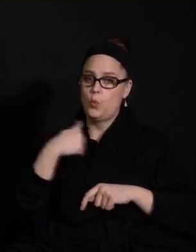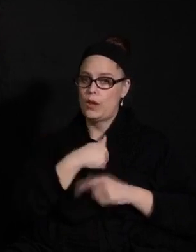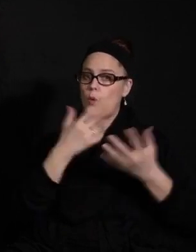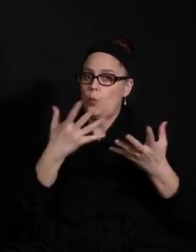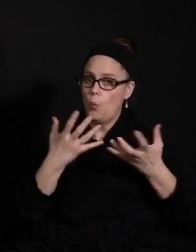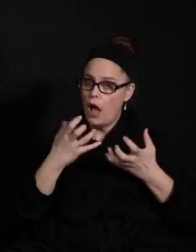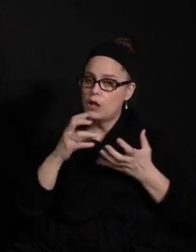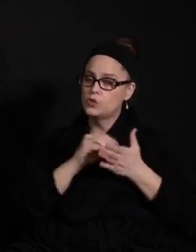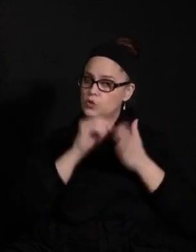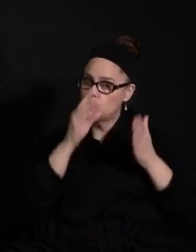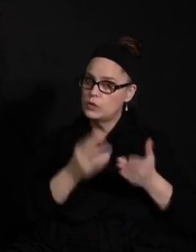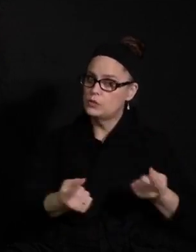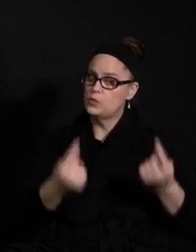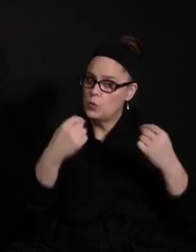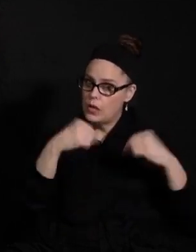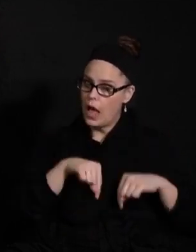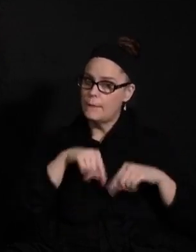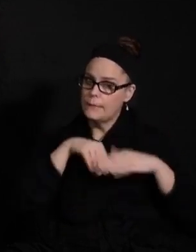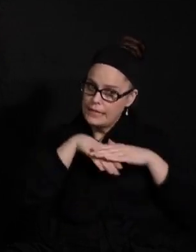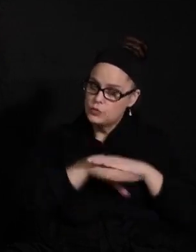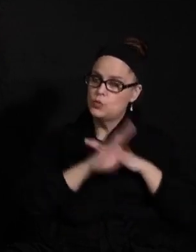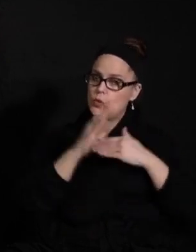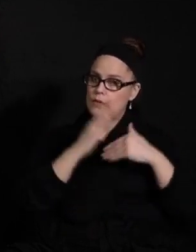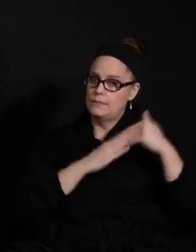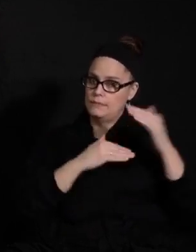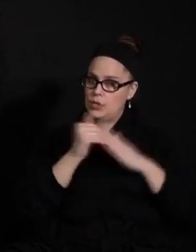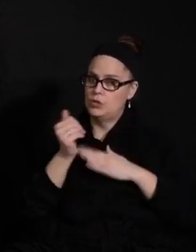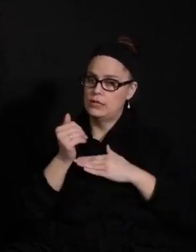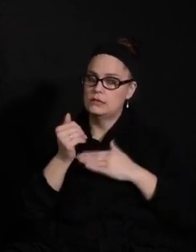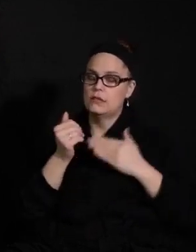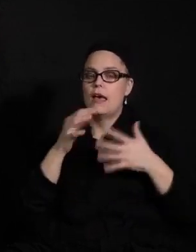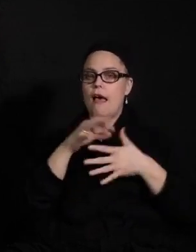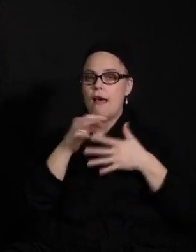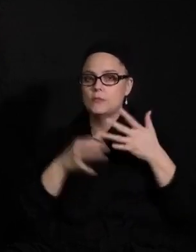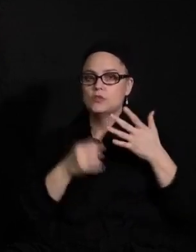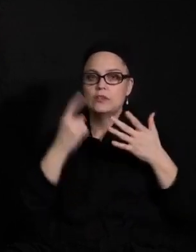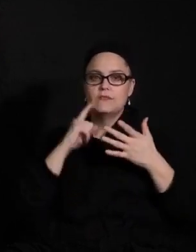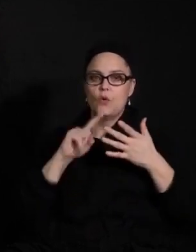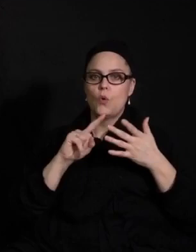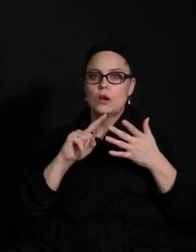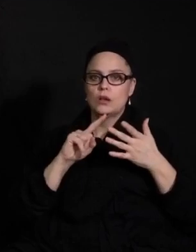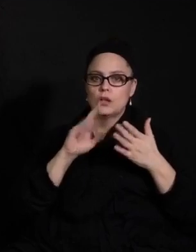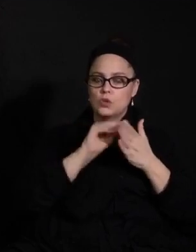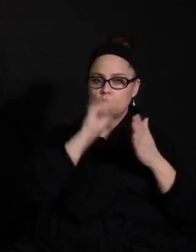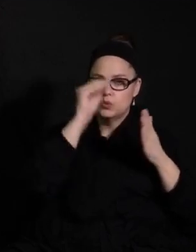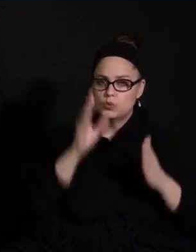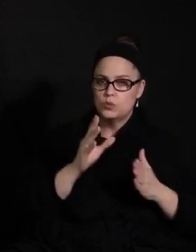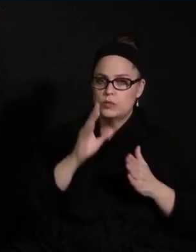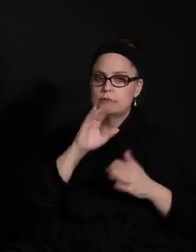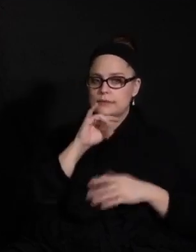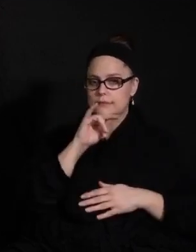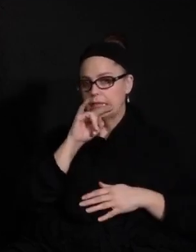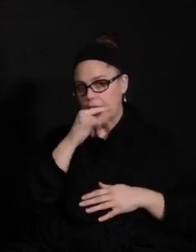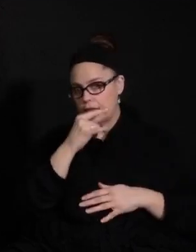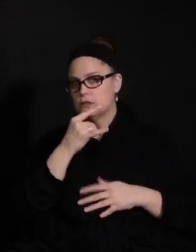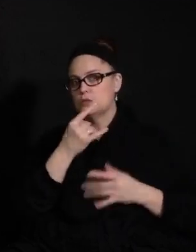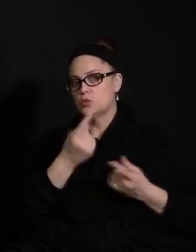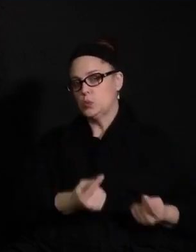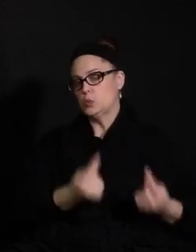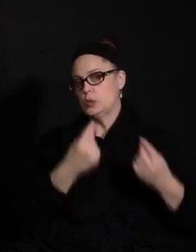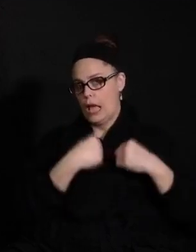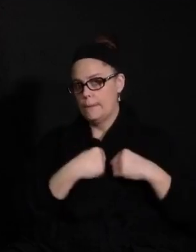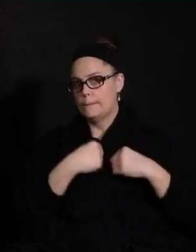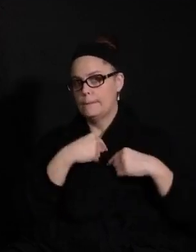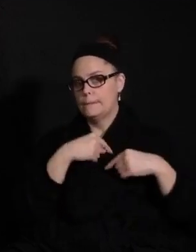really feel that we want the option for kids to come